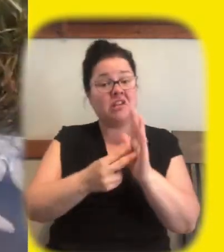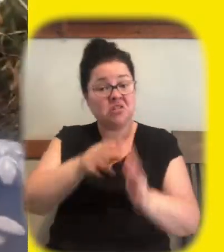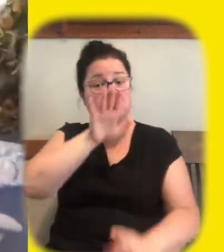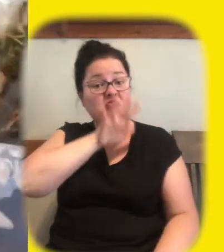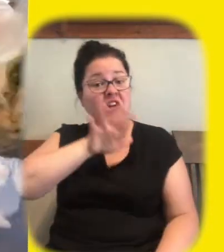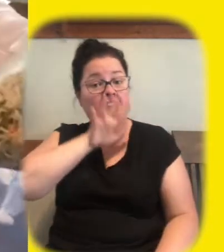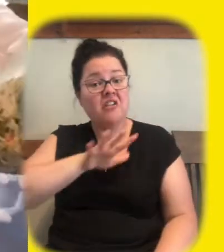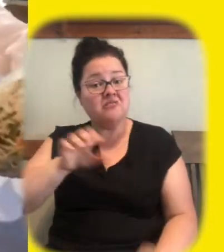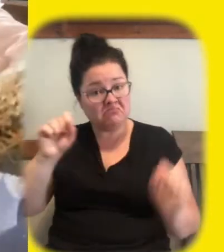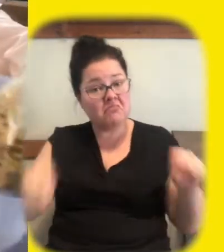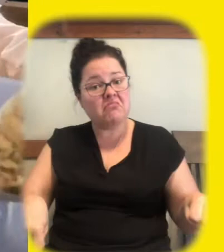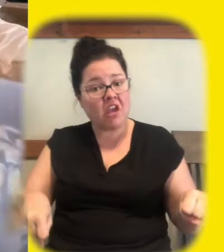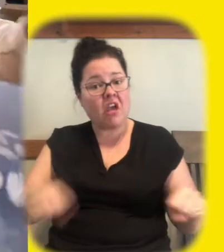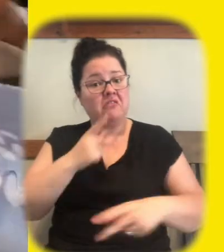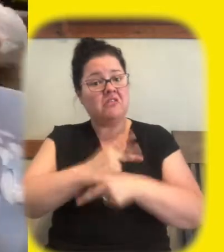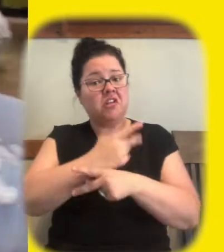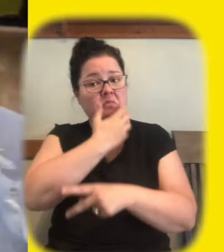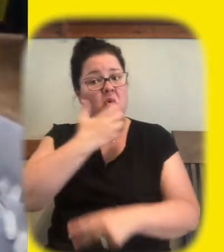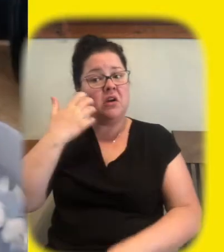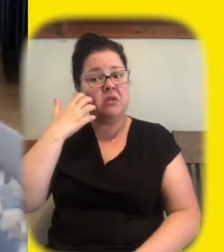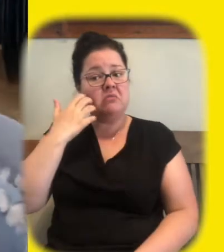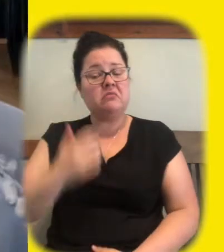so grass makes a pretty good insulator